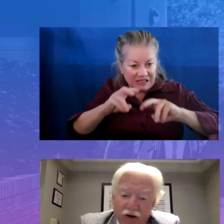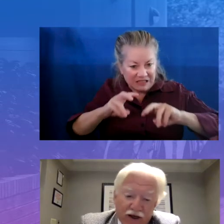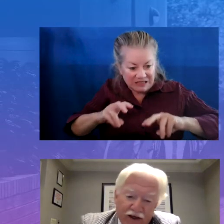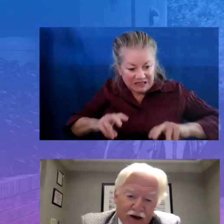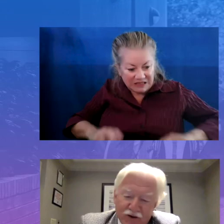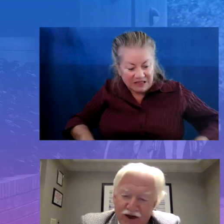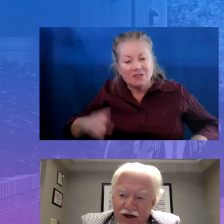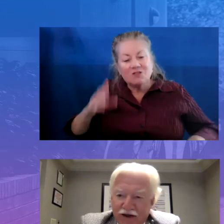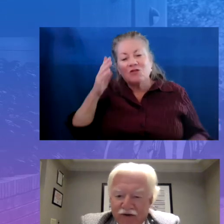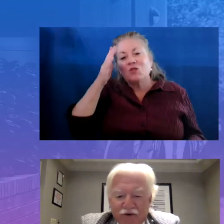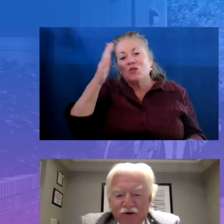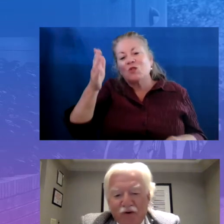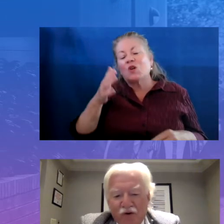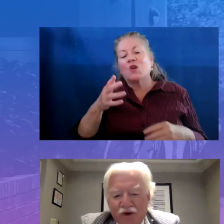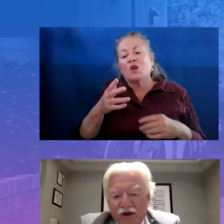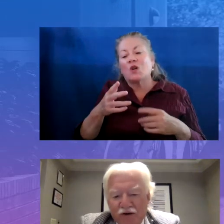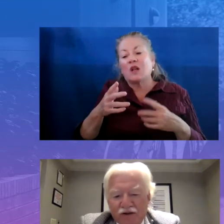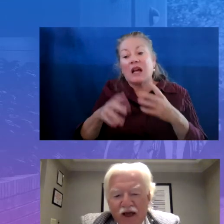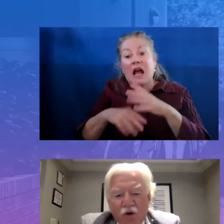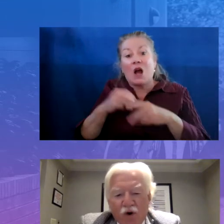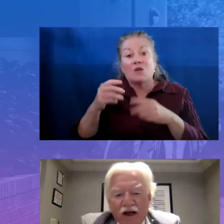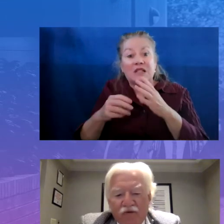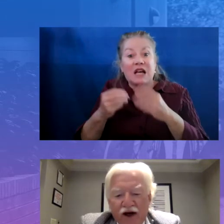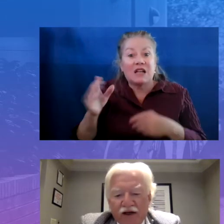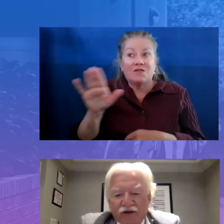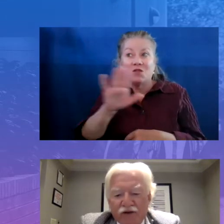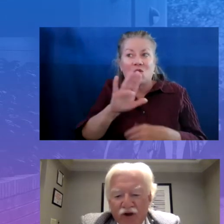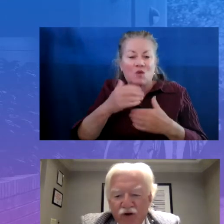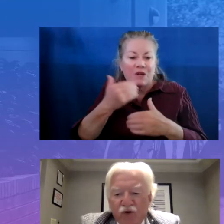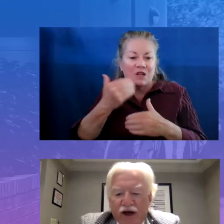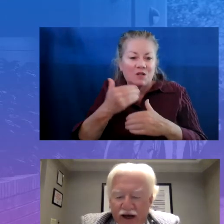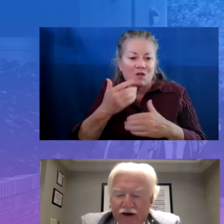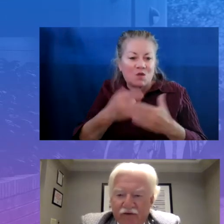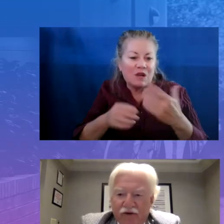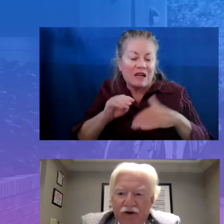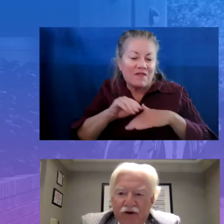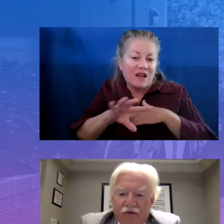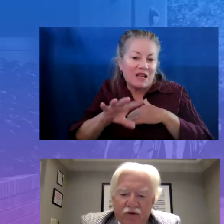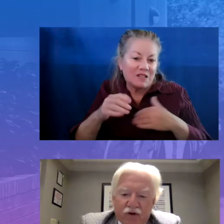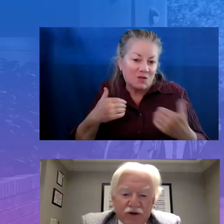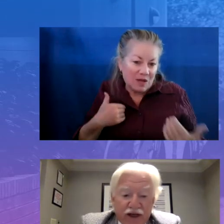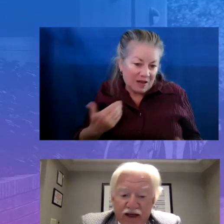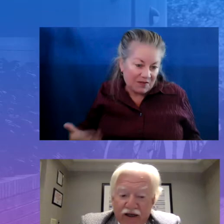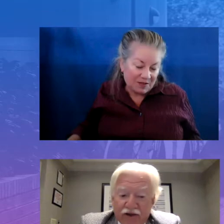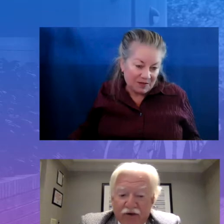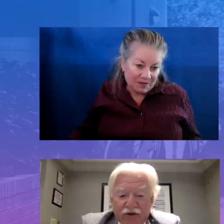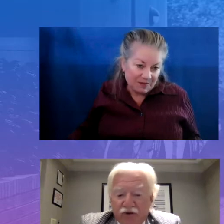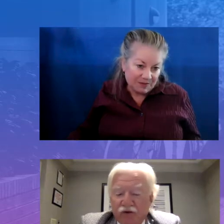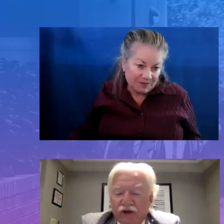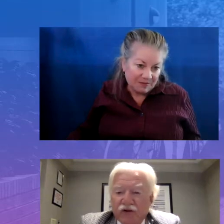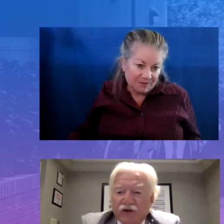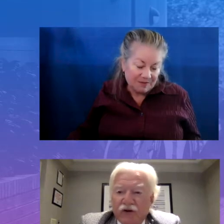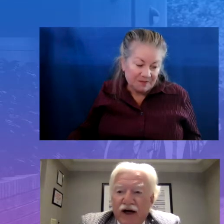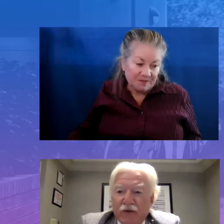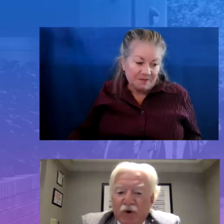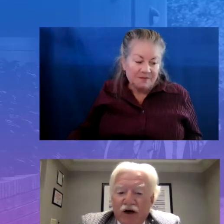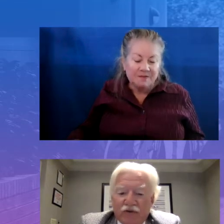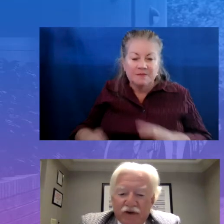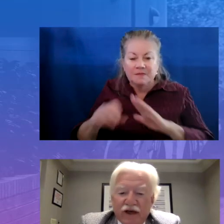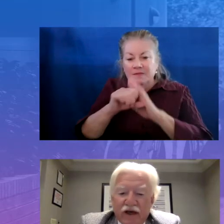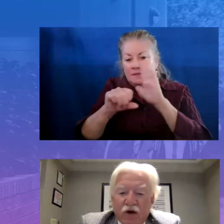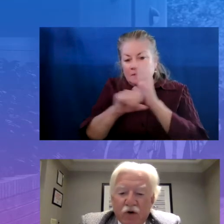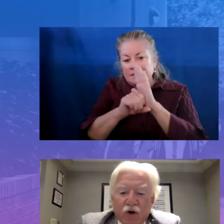future and looking outside of your windows. What advice do you have for states or school districts or